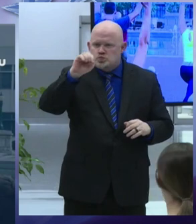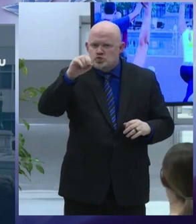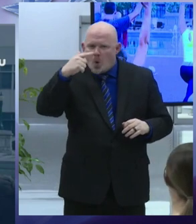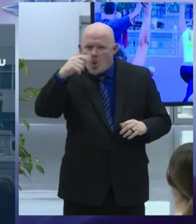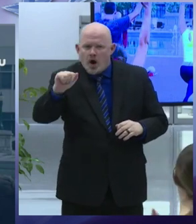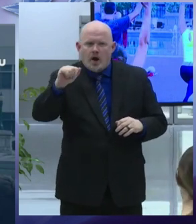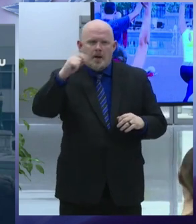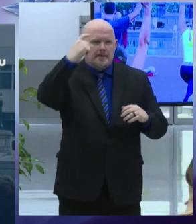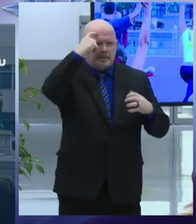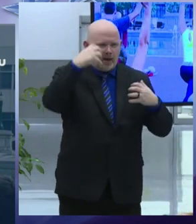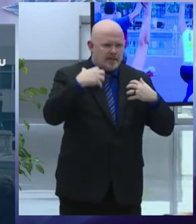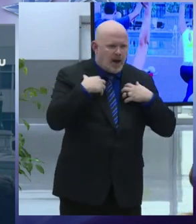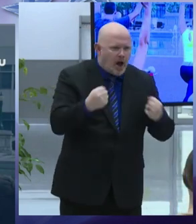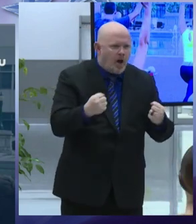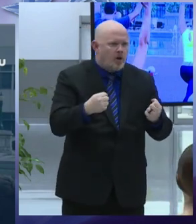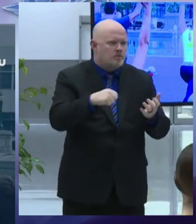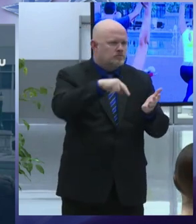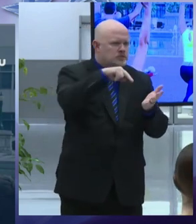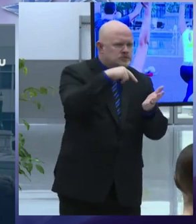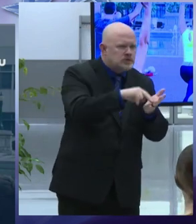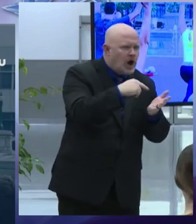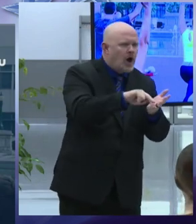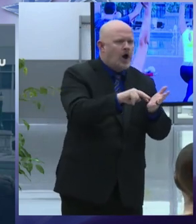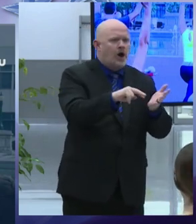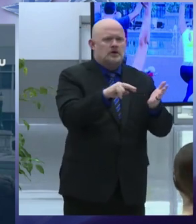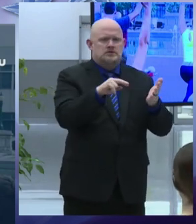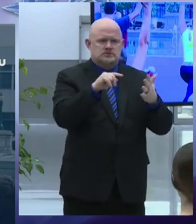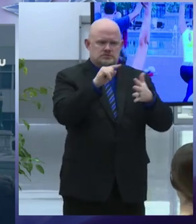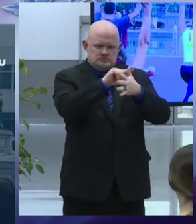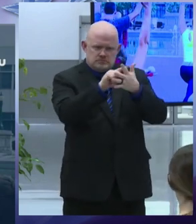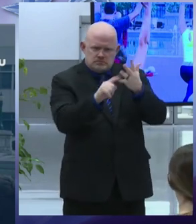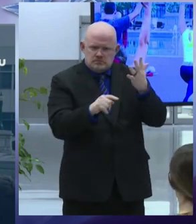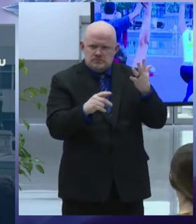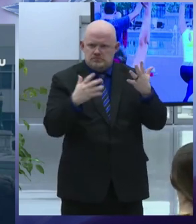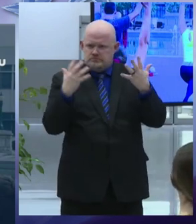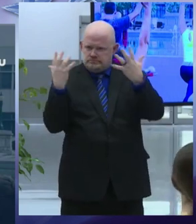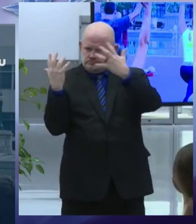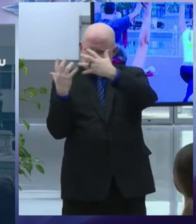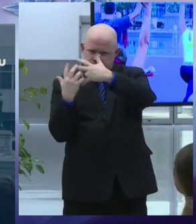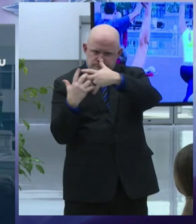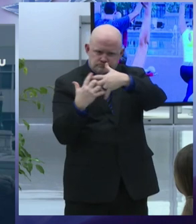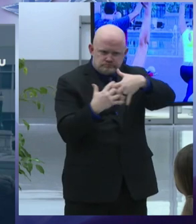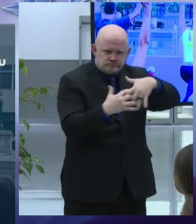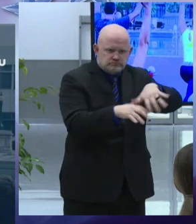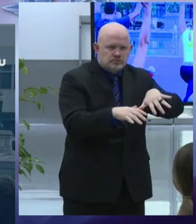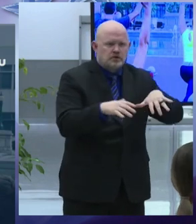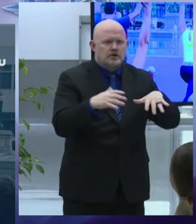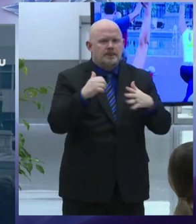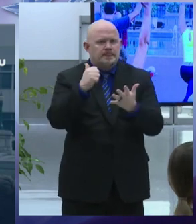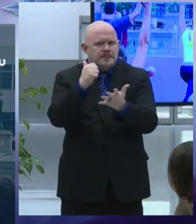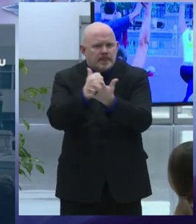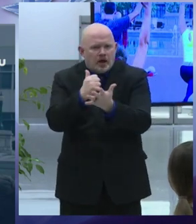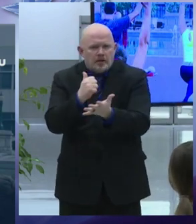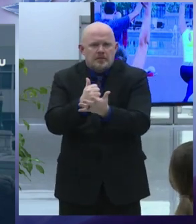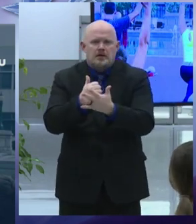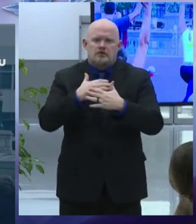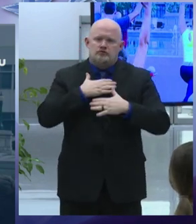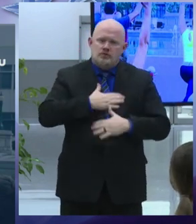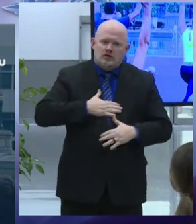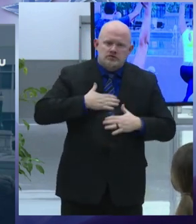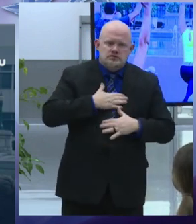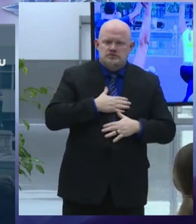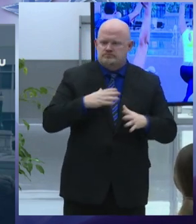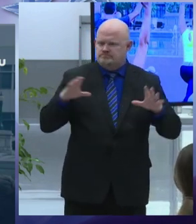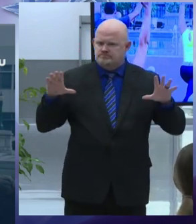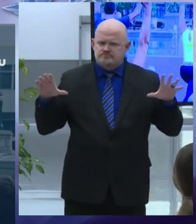health and physical fitness programs second we will create the therapeutic recreation bureau for the many members of our community with mental